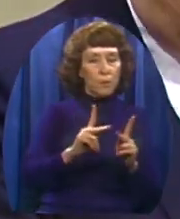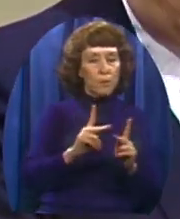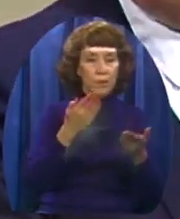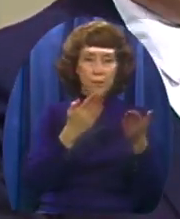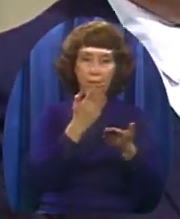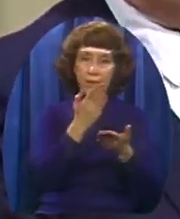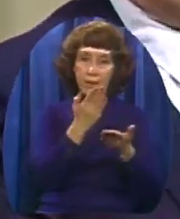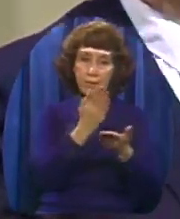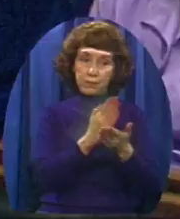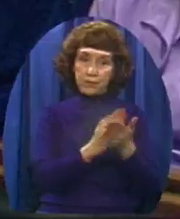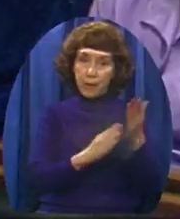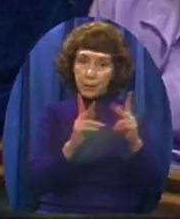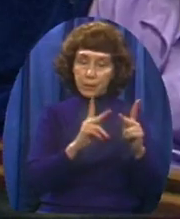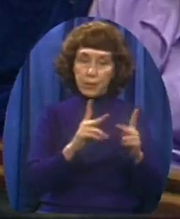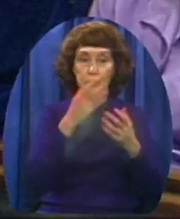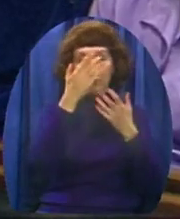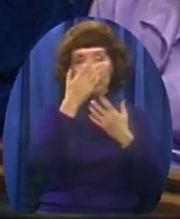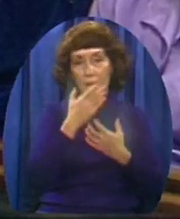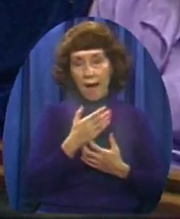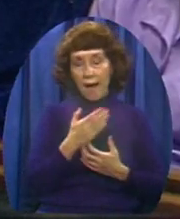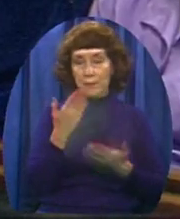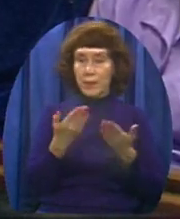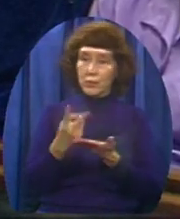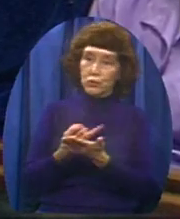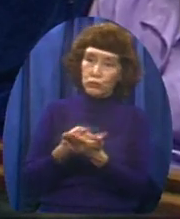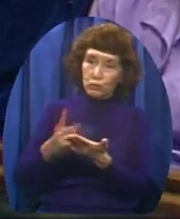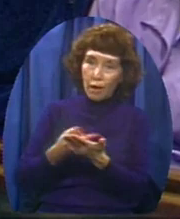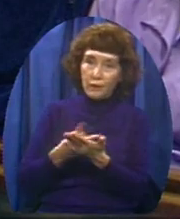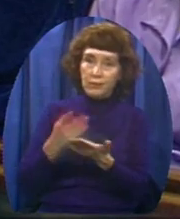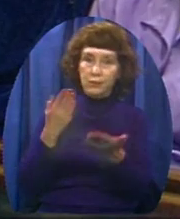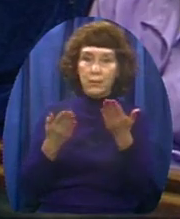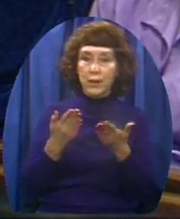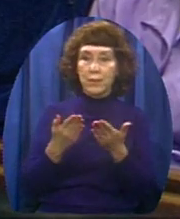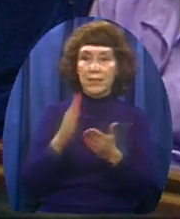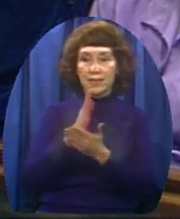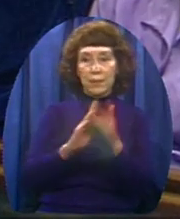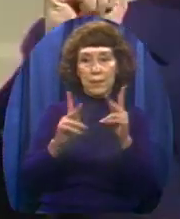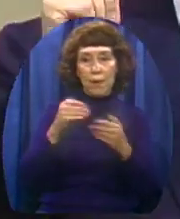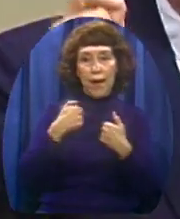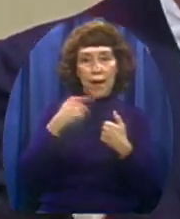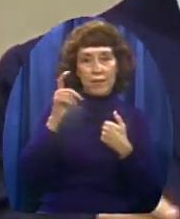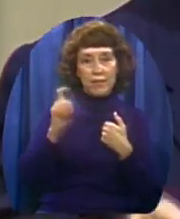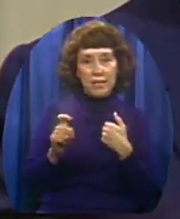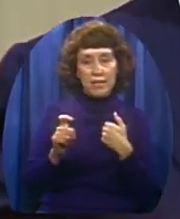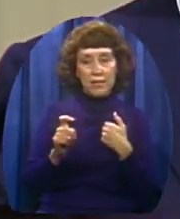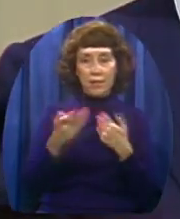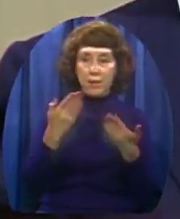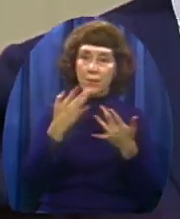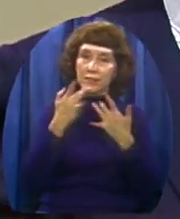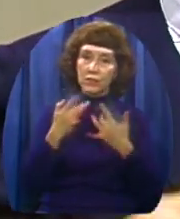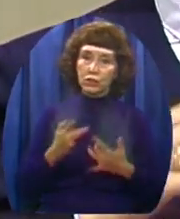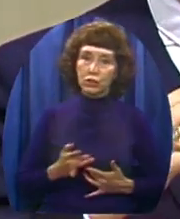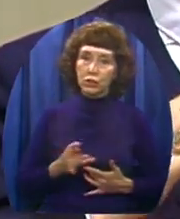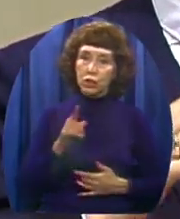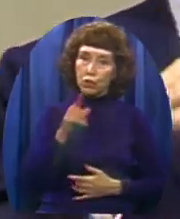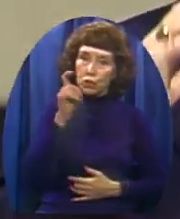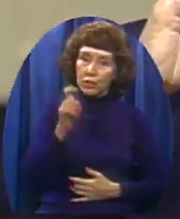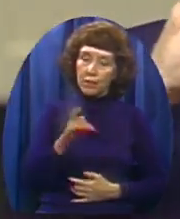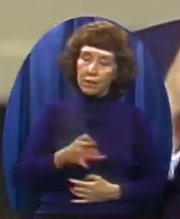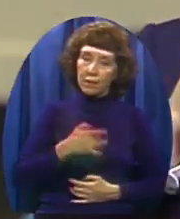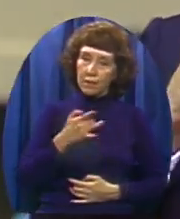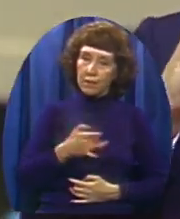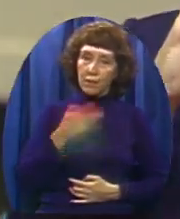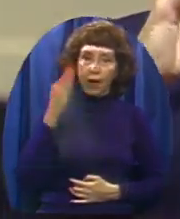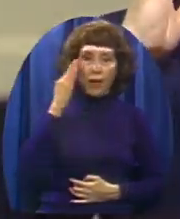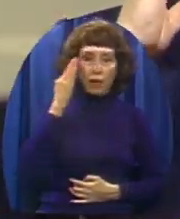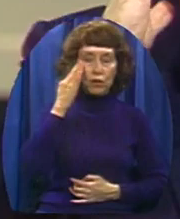discontent? Is there a particular need among the people? Are they discouraged? What you've got to be able